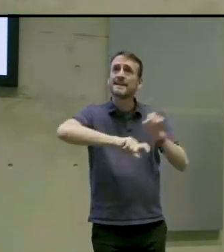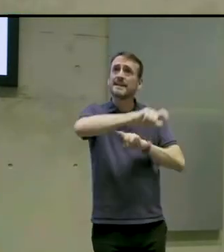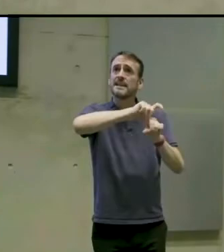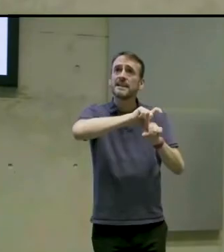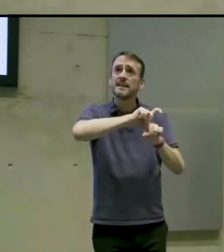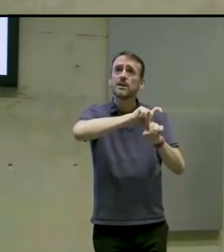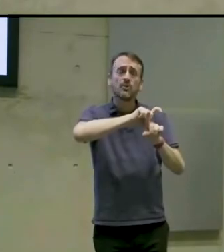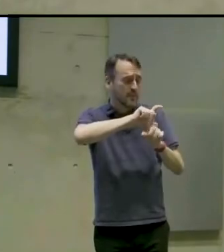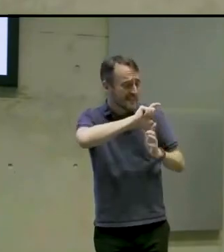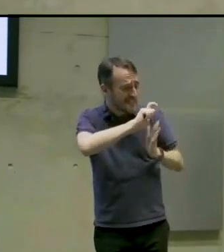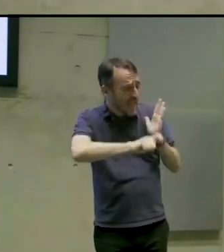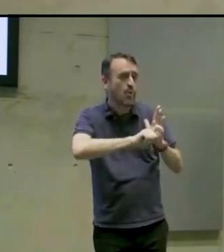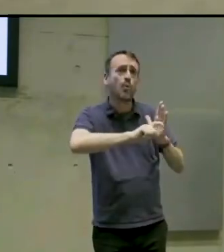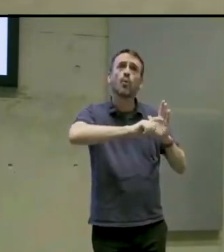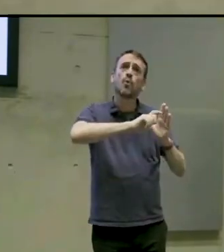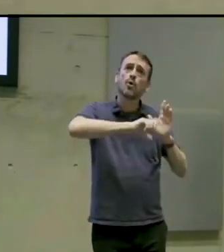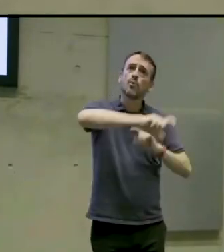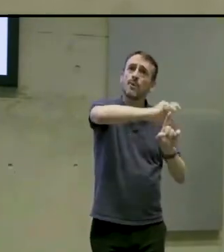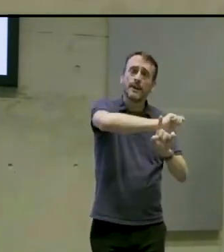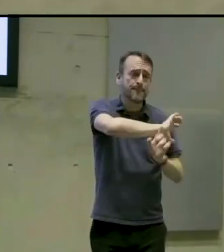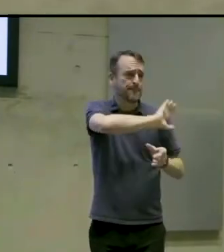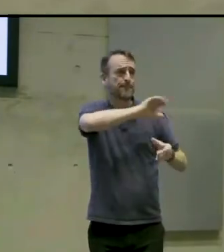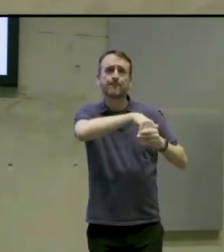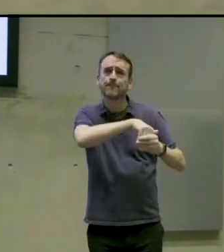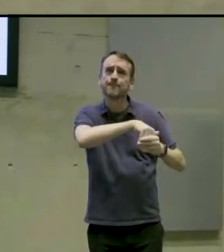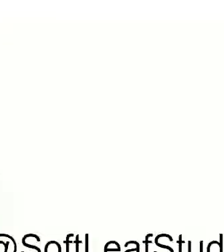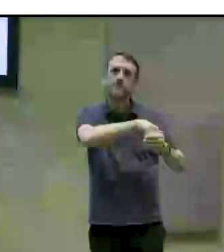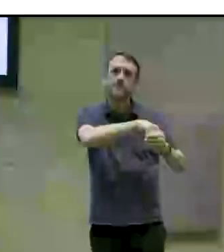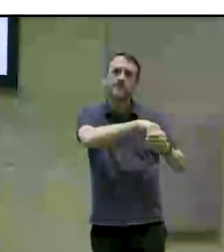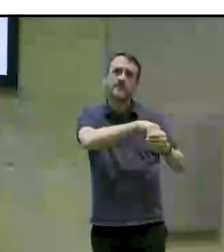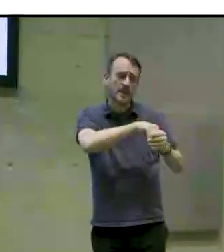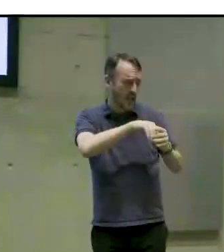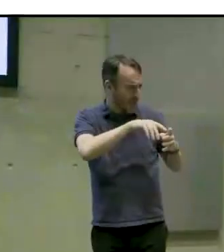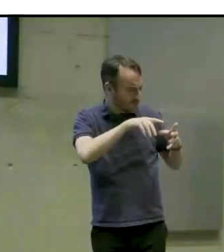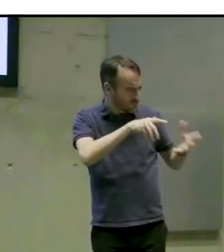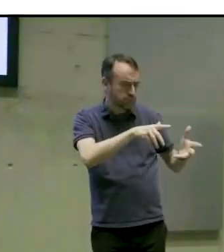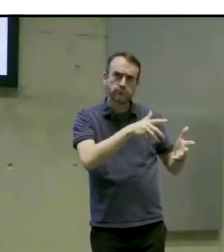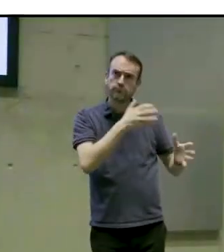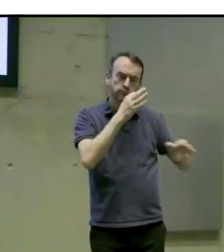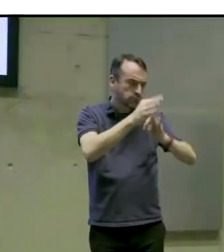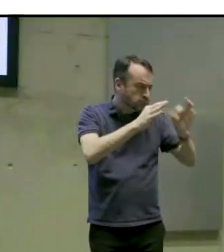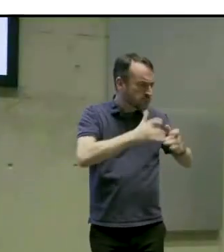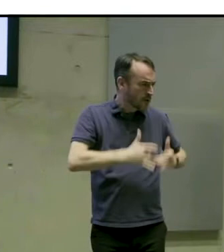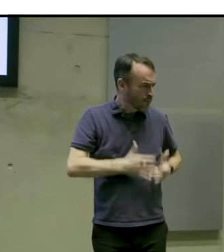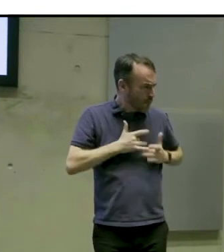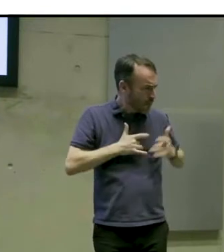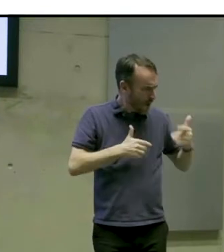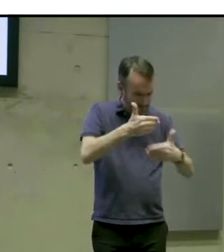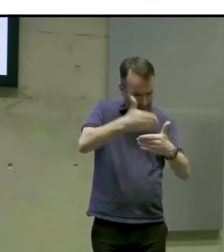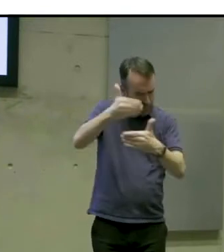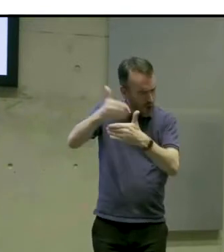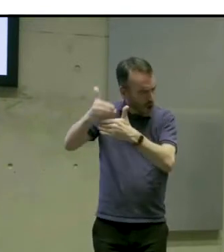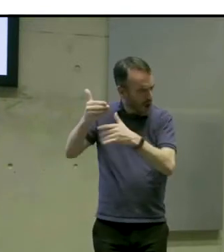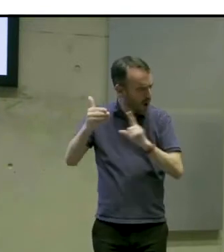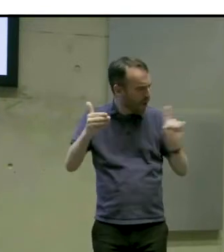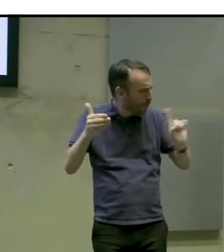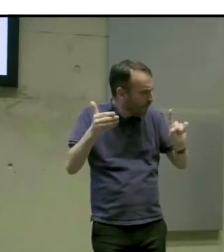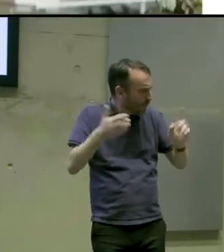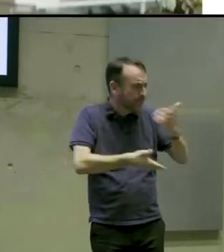They have been crucial to sort of removing these barriers and can't thank them enough for that.